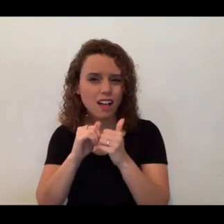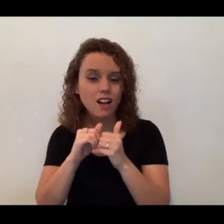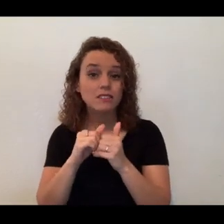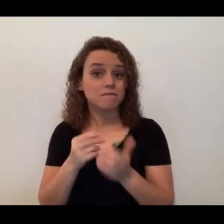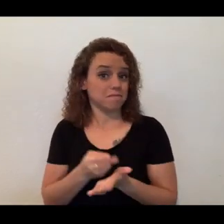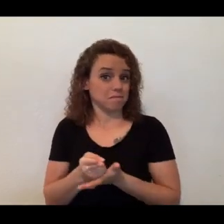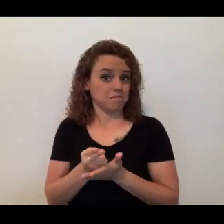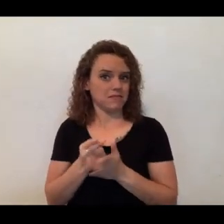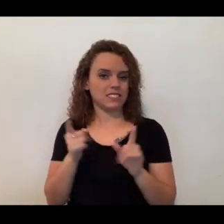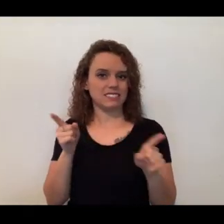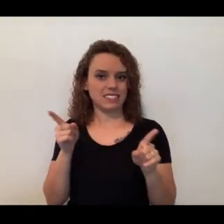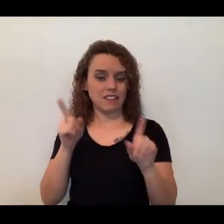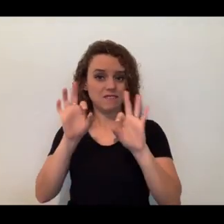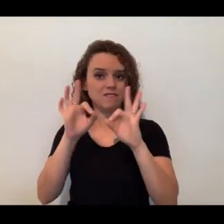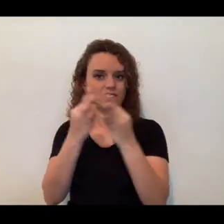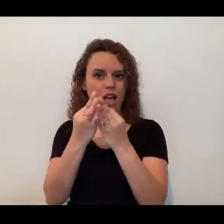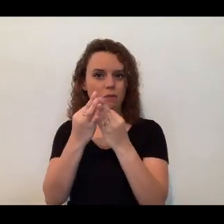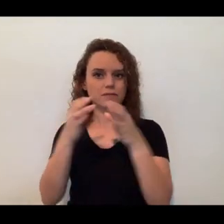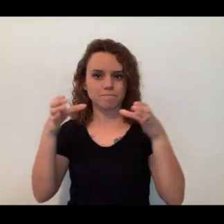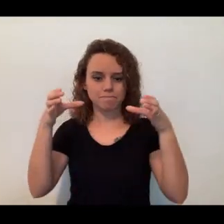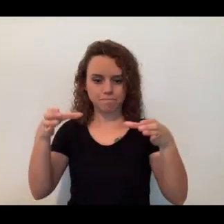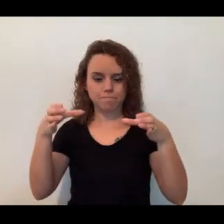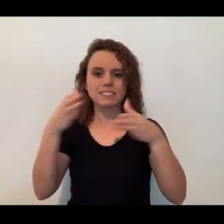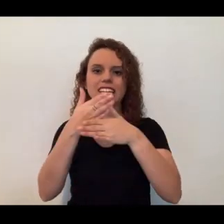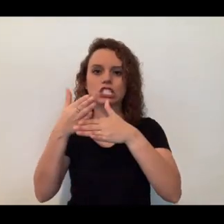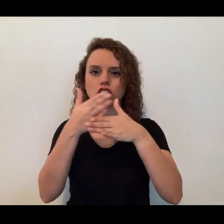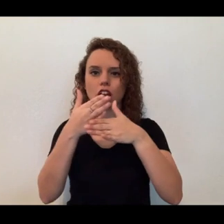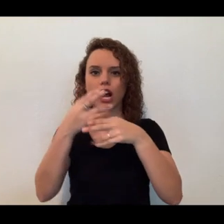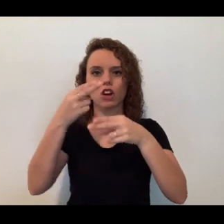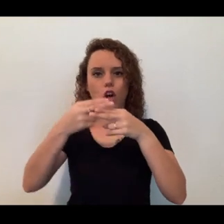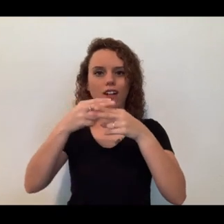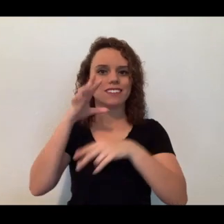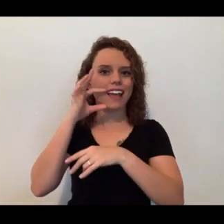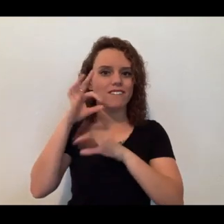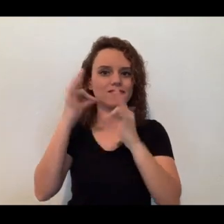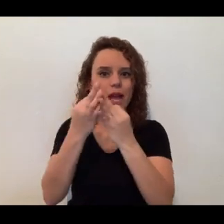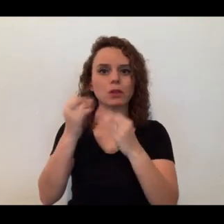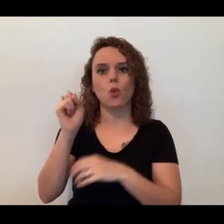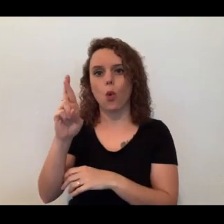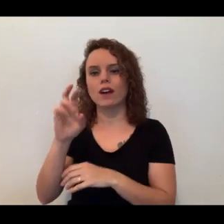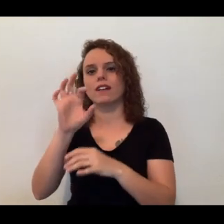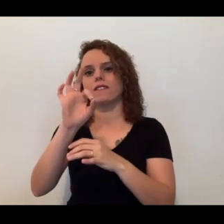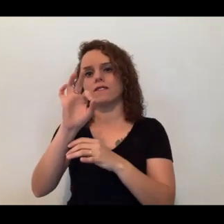family, which is the cat family or felidae, because they're felines or felids. But after that,